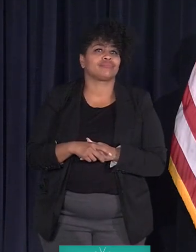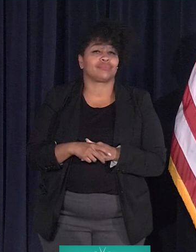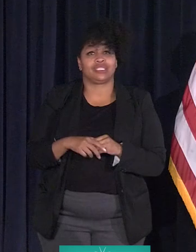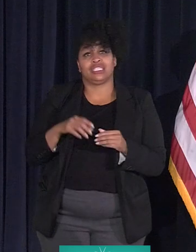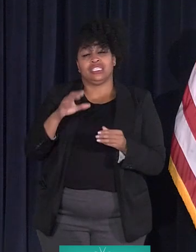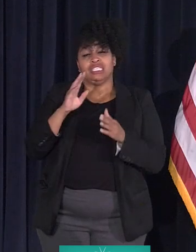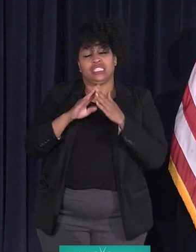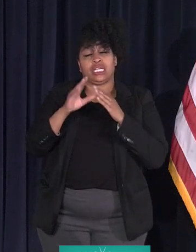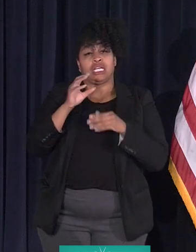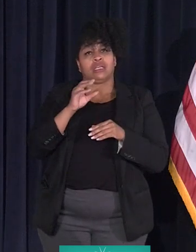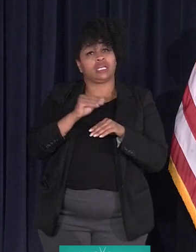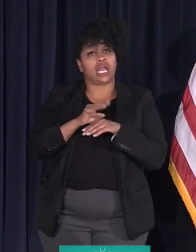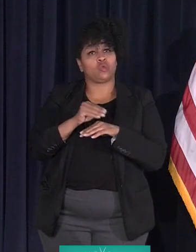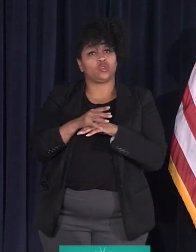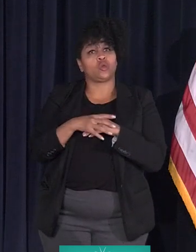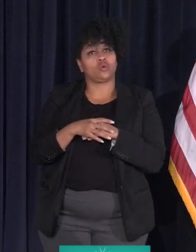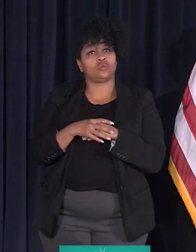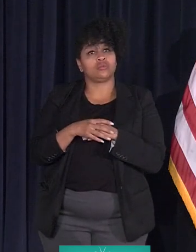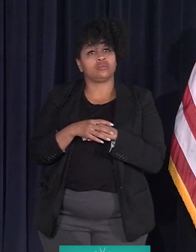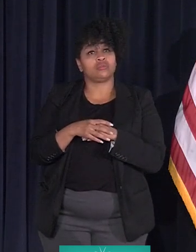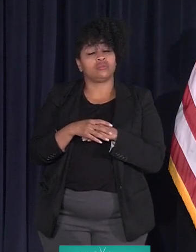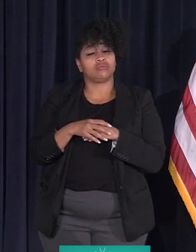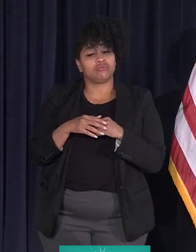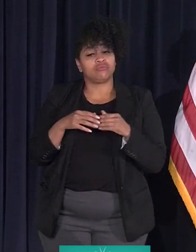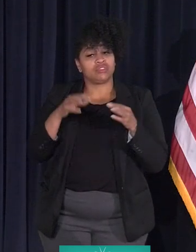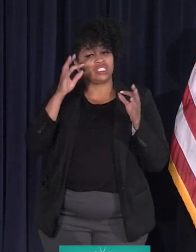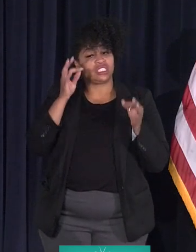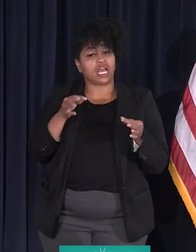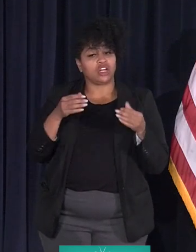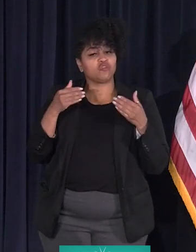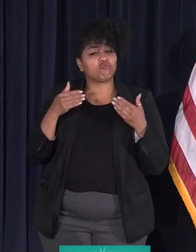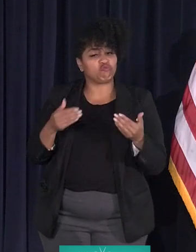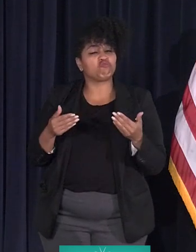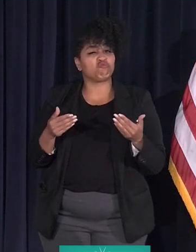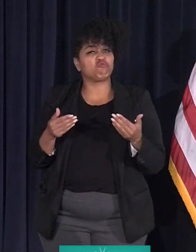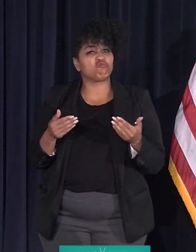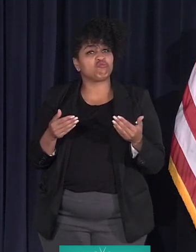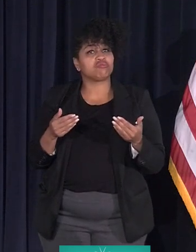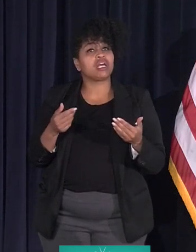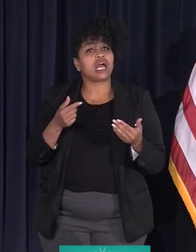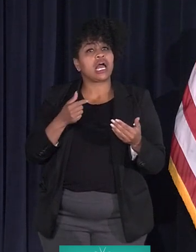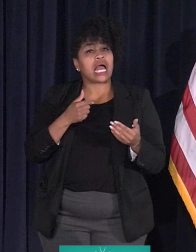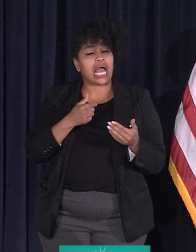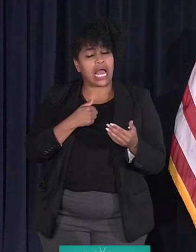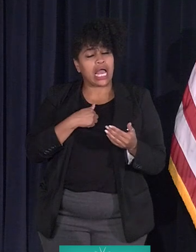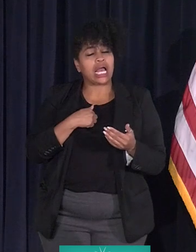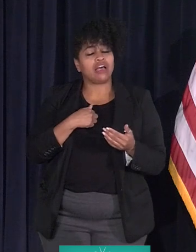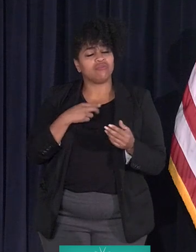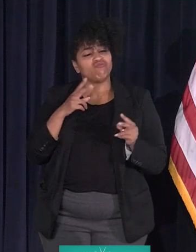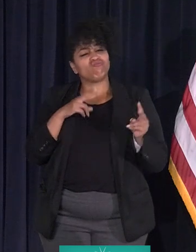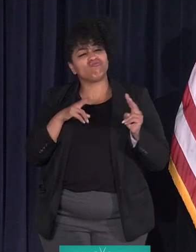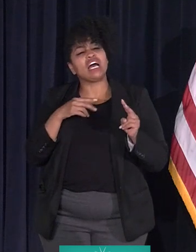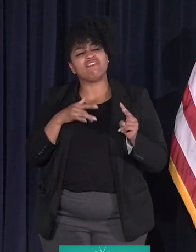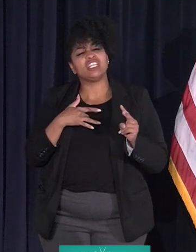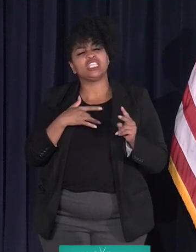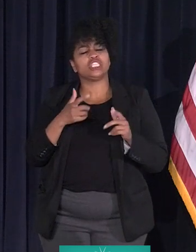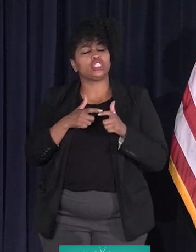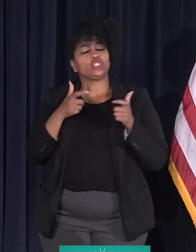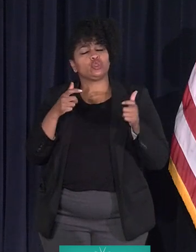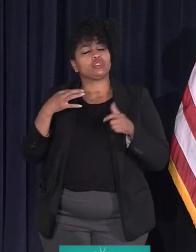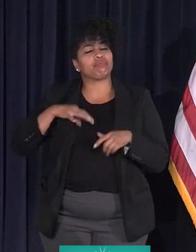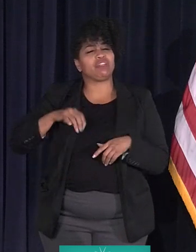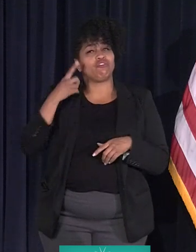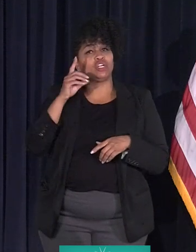City Council took an action that I think is of potentially enormous benefit to